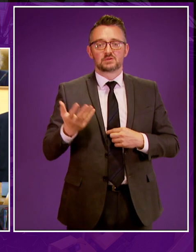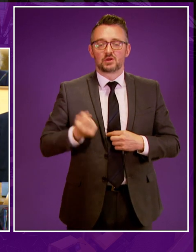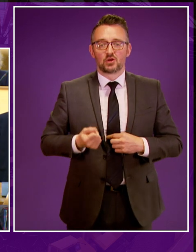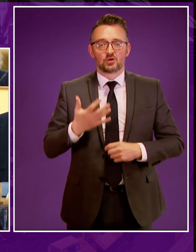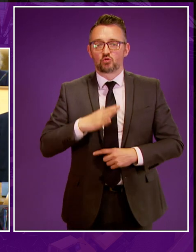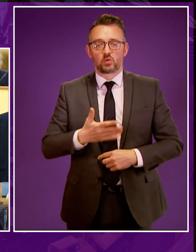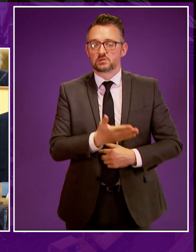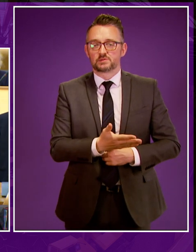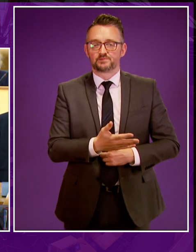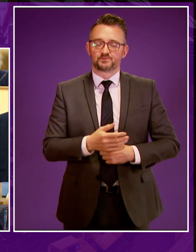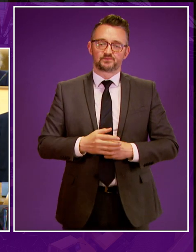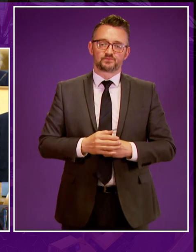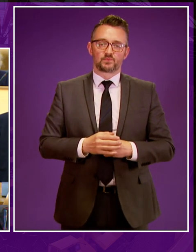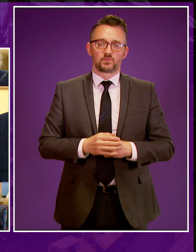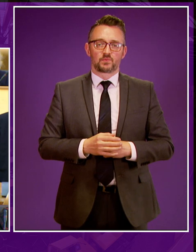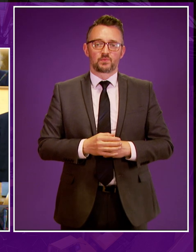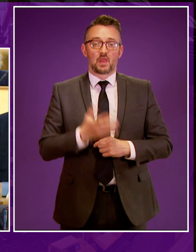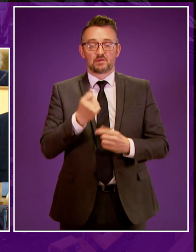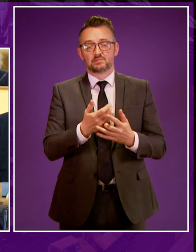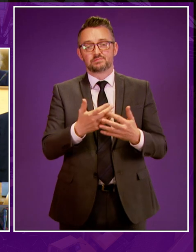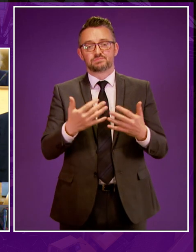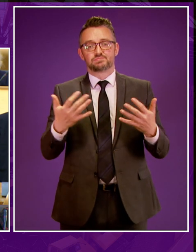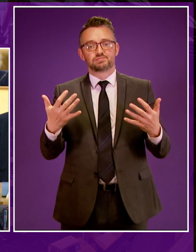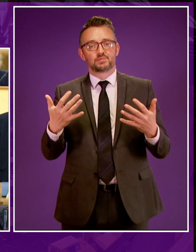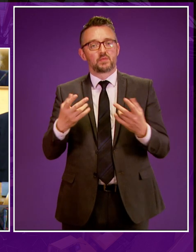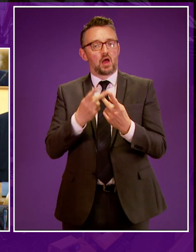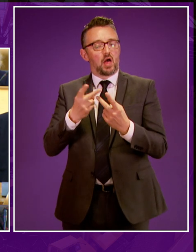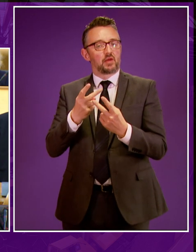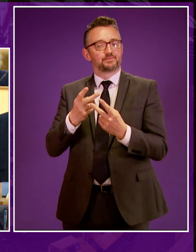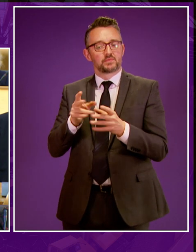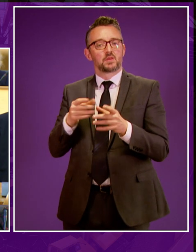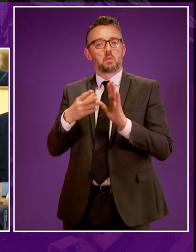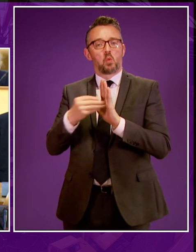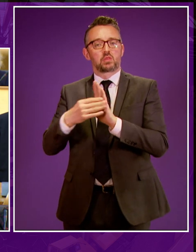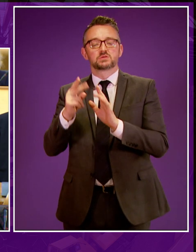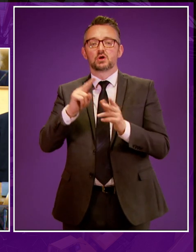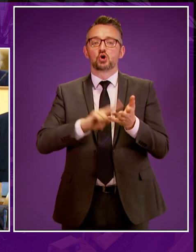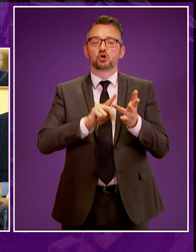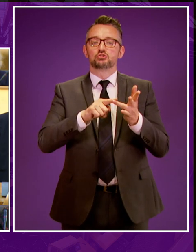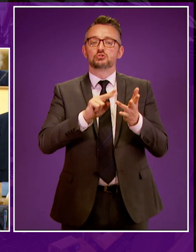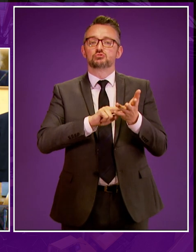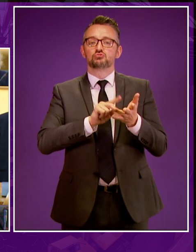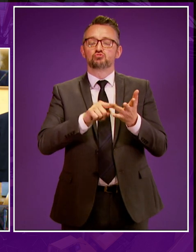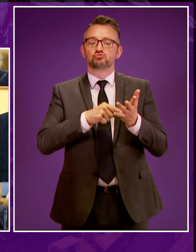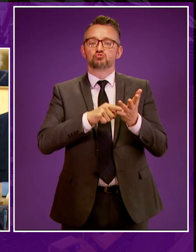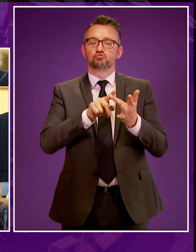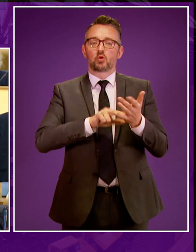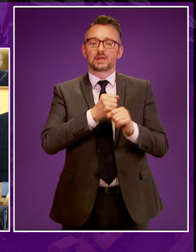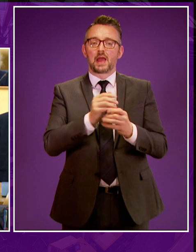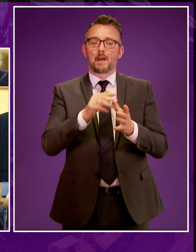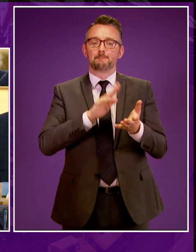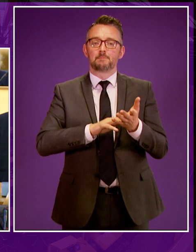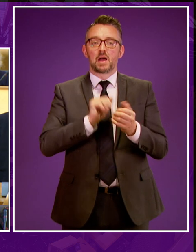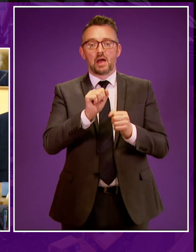corporations and estates. There are also many municipal models of ownership. Nottingham's Robin Hood energy enables a city